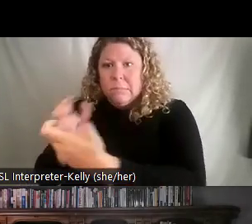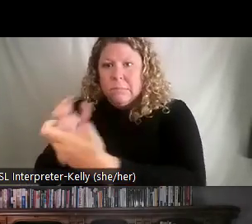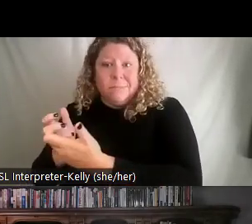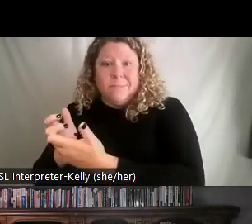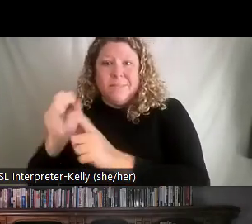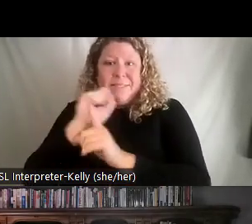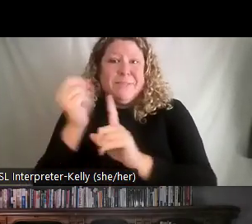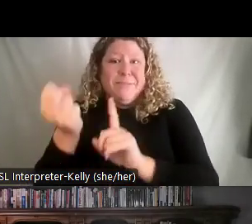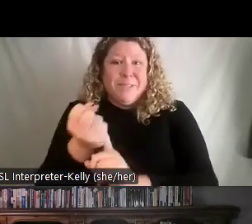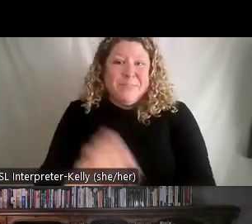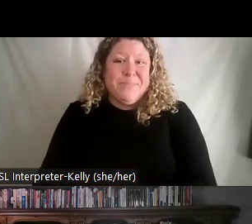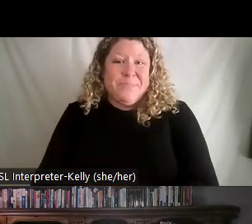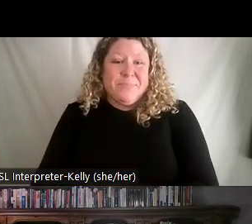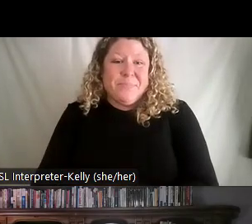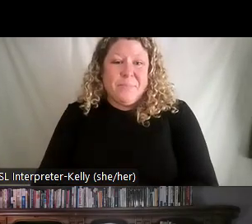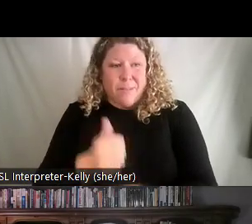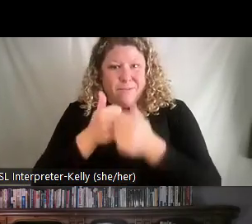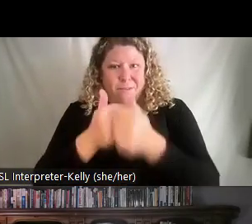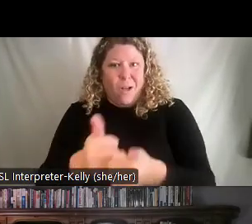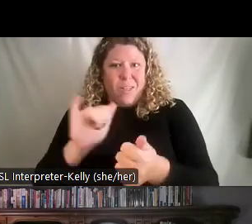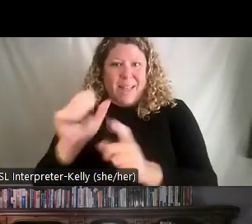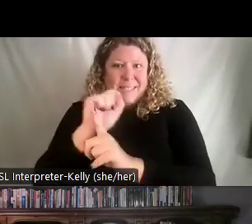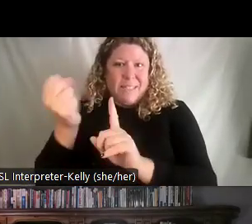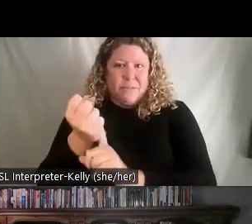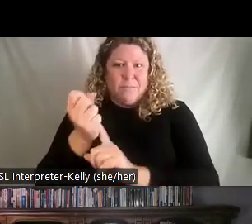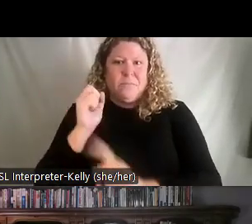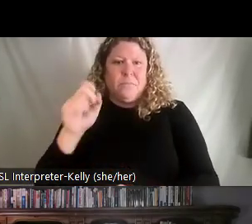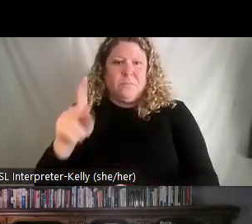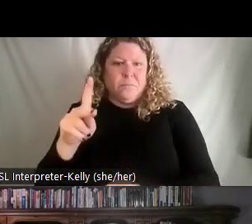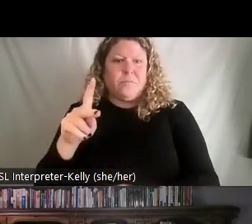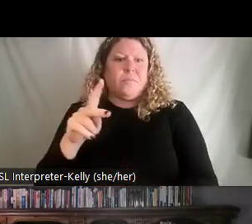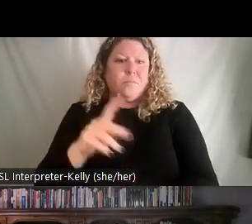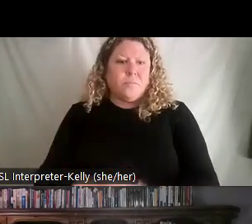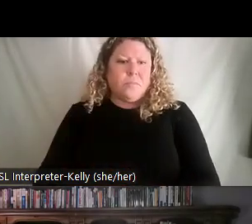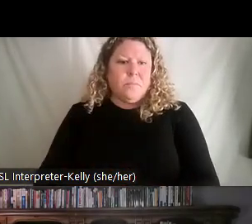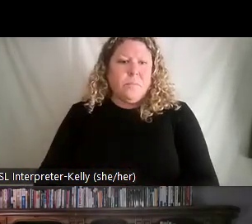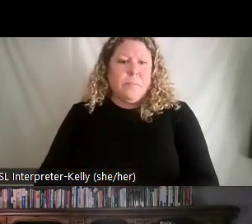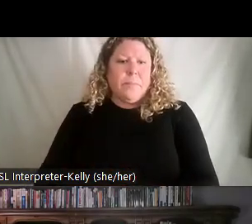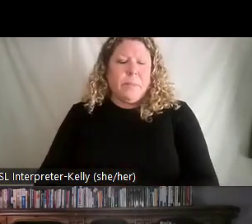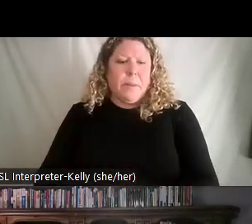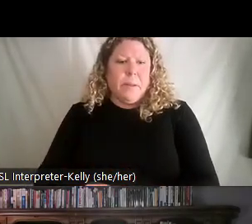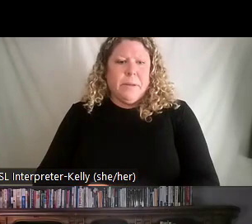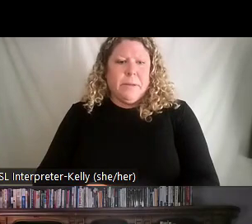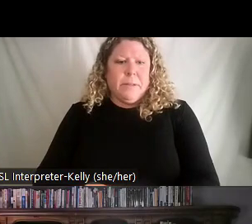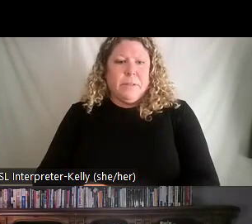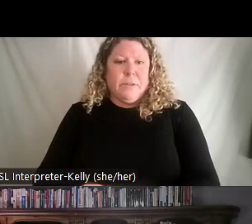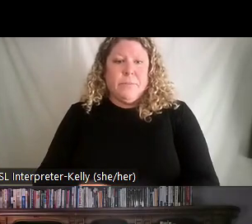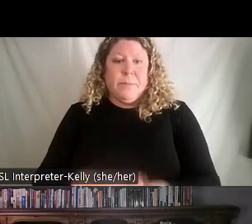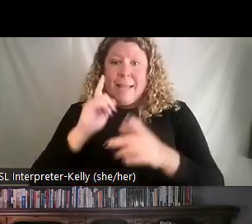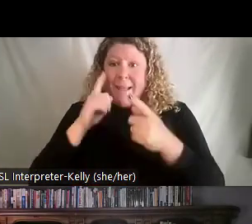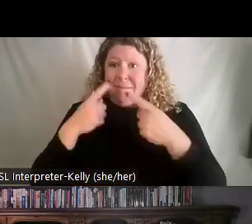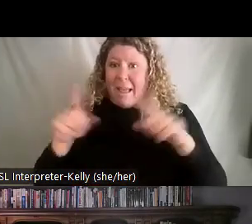based on where they're at. So, let's go ahead and look at what does that actually look like. Because to be really effective